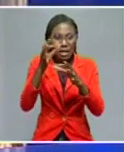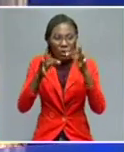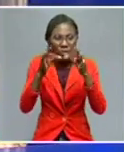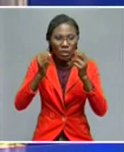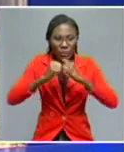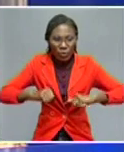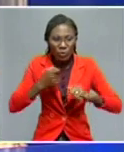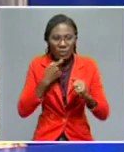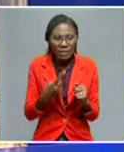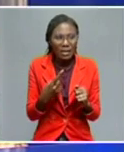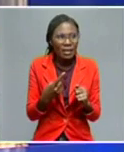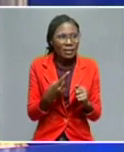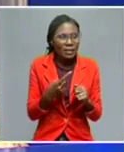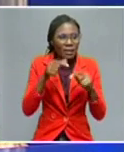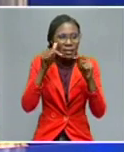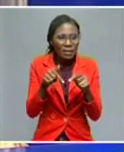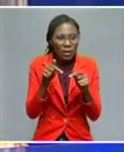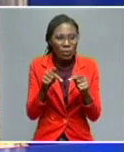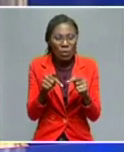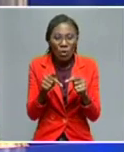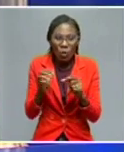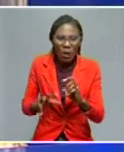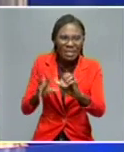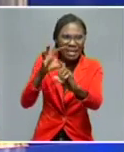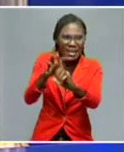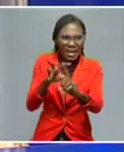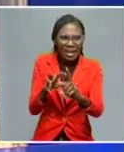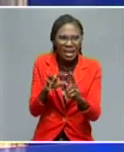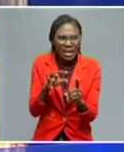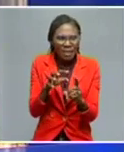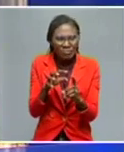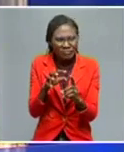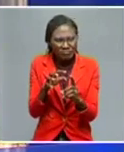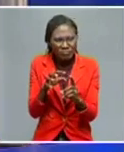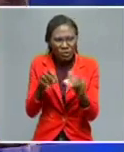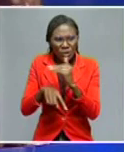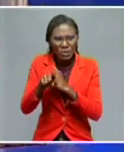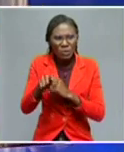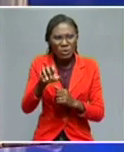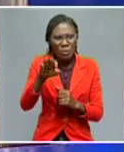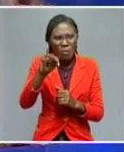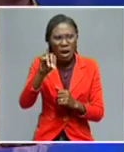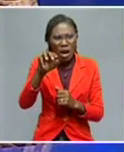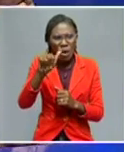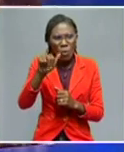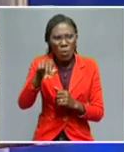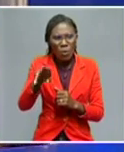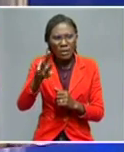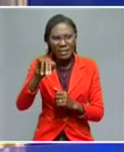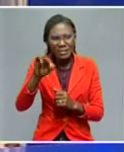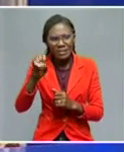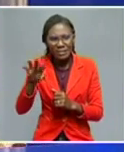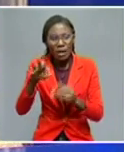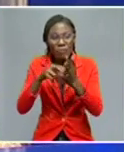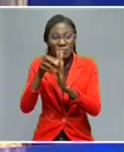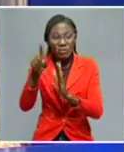sovereignty over Diego Garcia was illegal. illegal, yes. they refused to accept the judgment. So occupation is not good